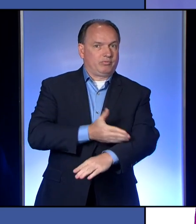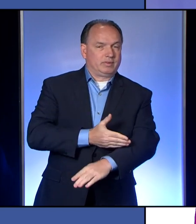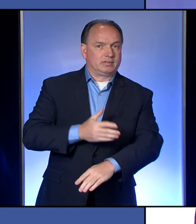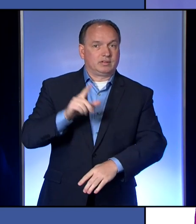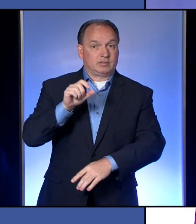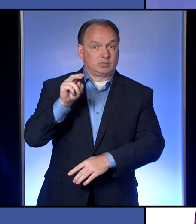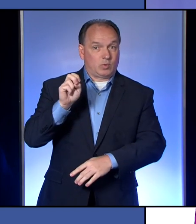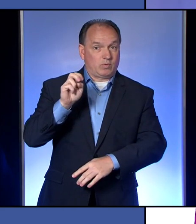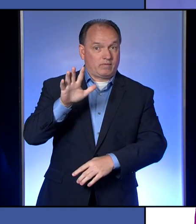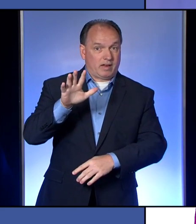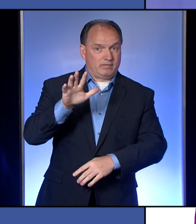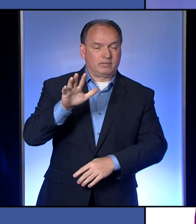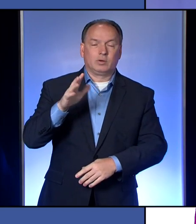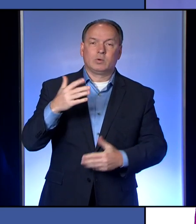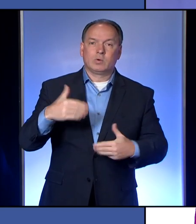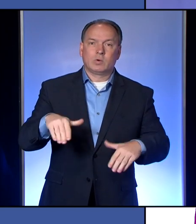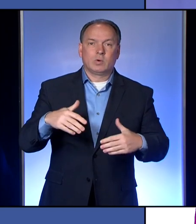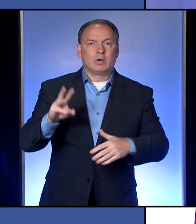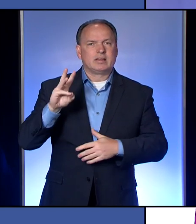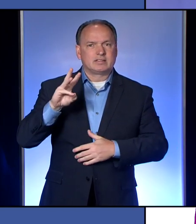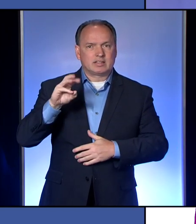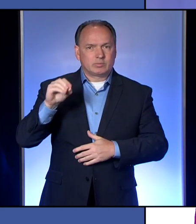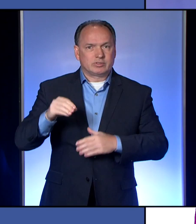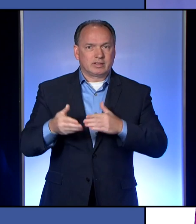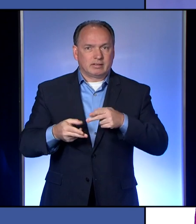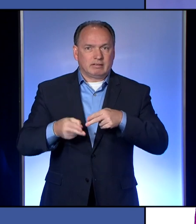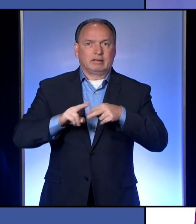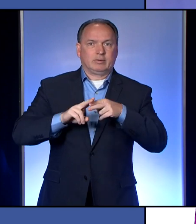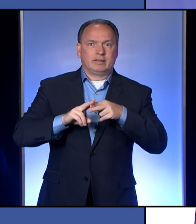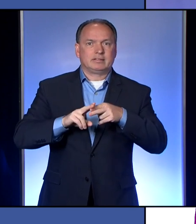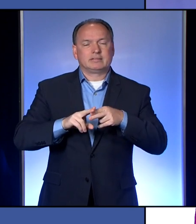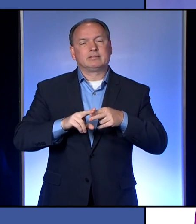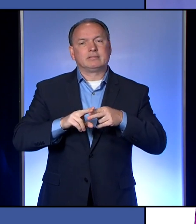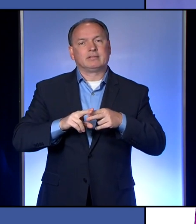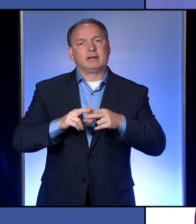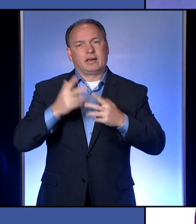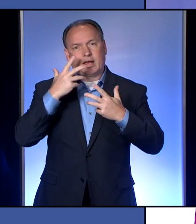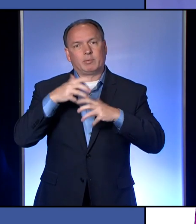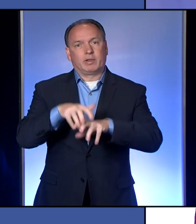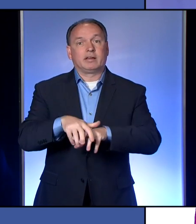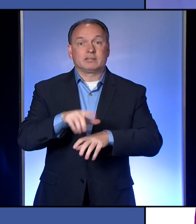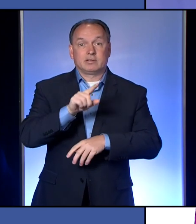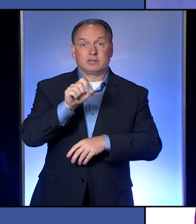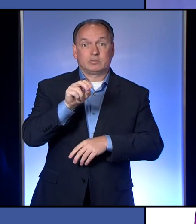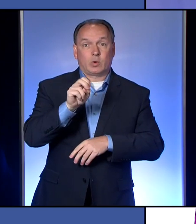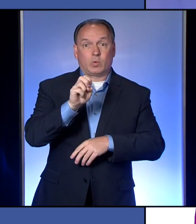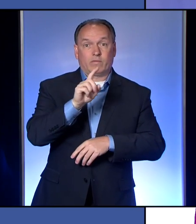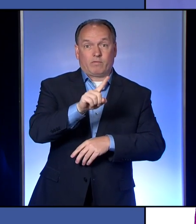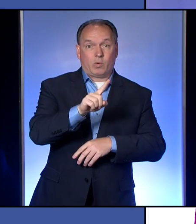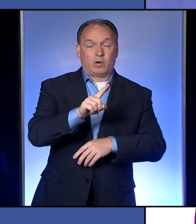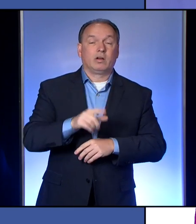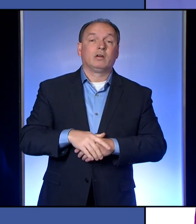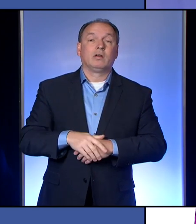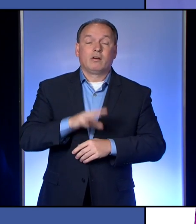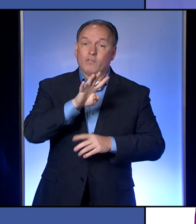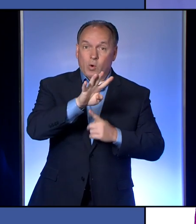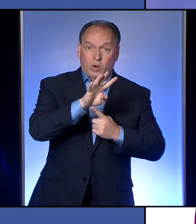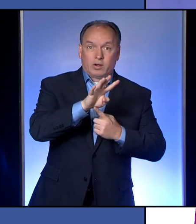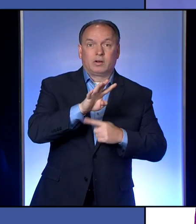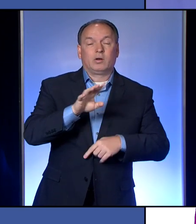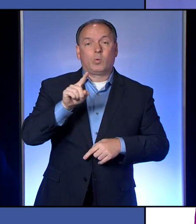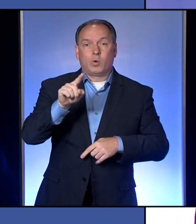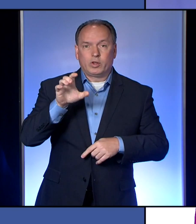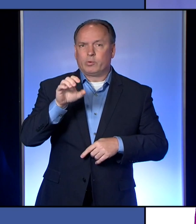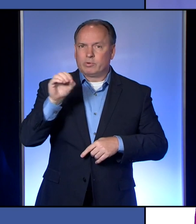5.91, almost a 6% increase in compliance. And Zone 4 was at 100% compliance